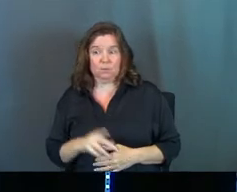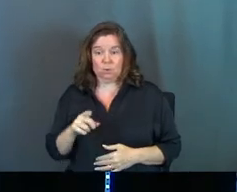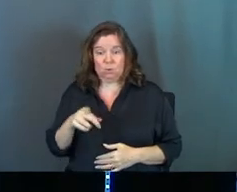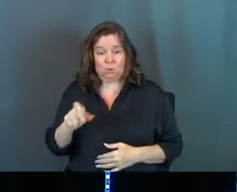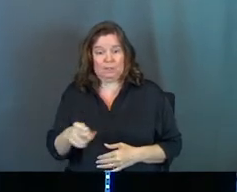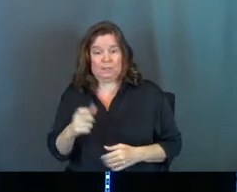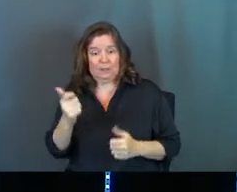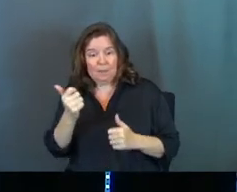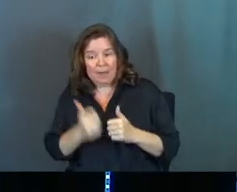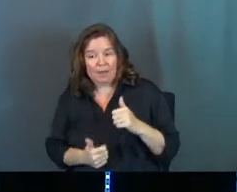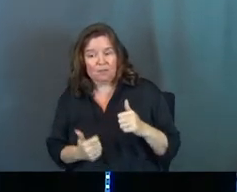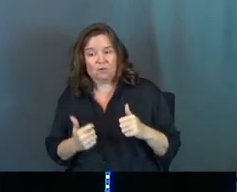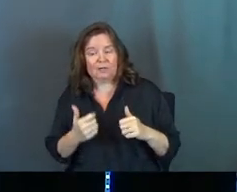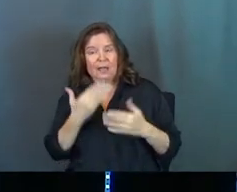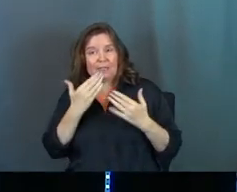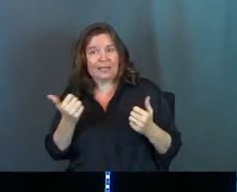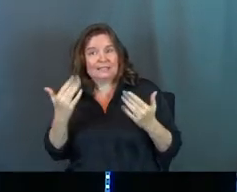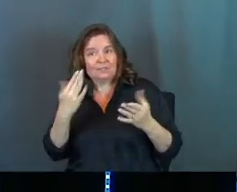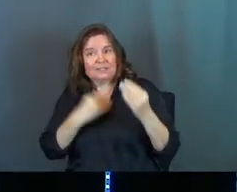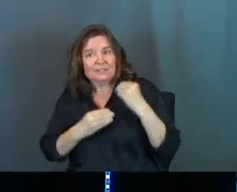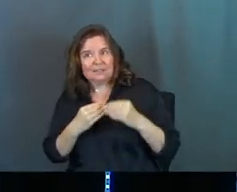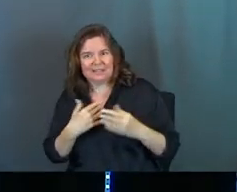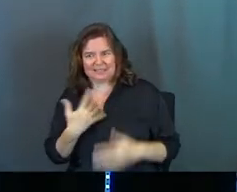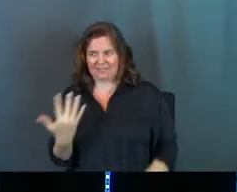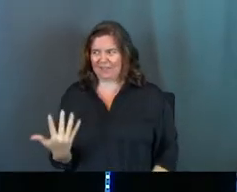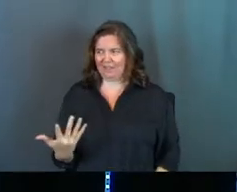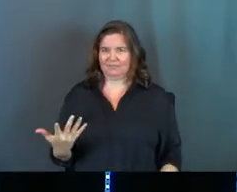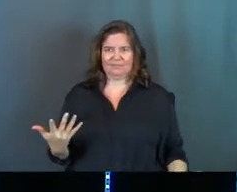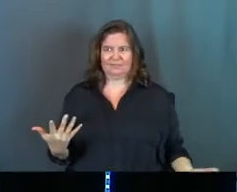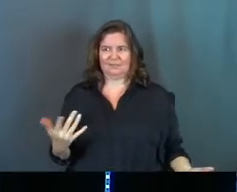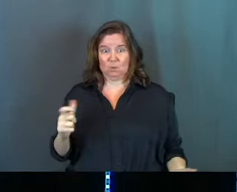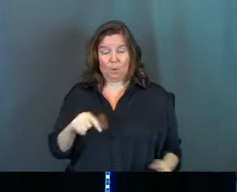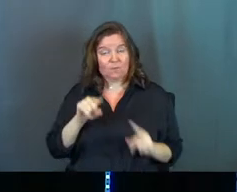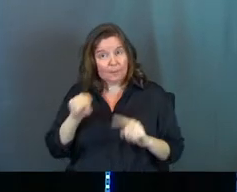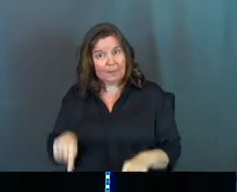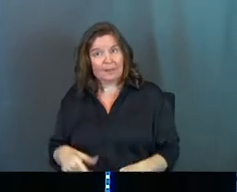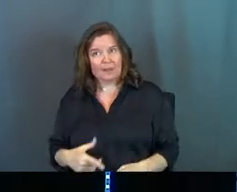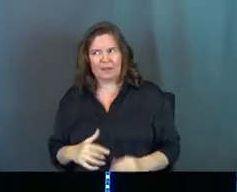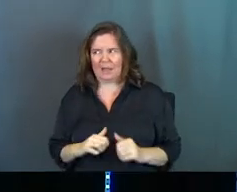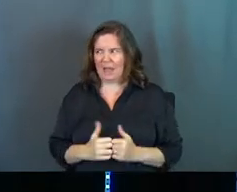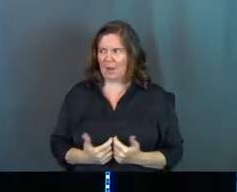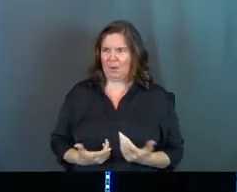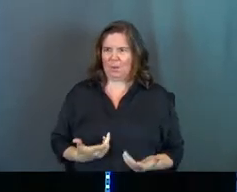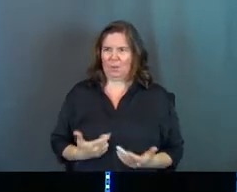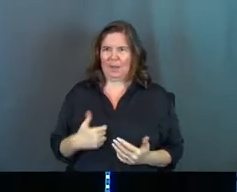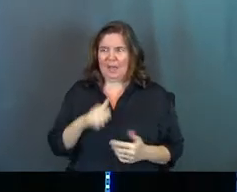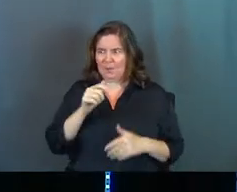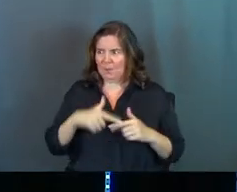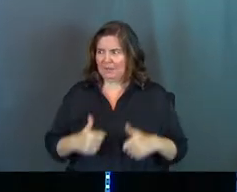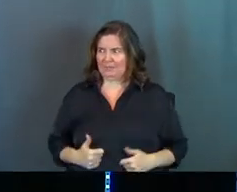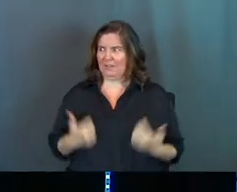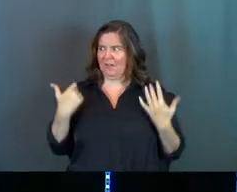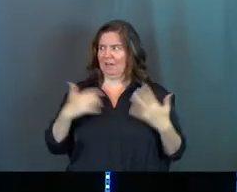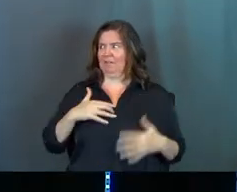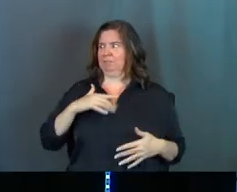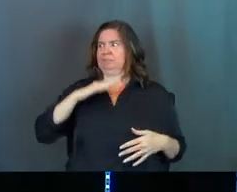You need to be at every Thanksgiving dinner. There's like five of them. You better be there. It's like, how? I won't even survive.